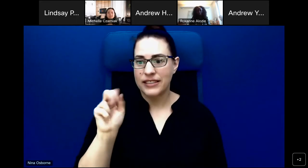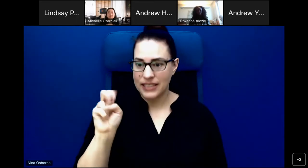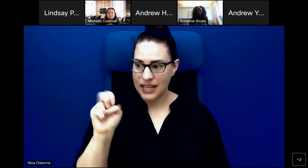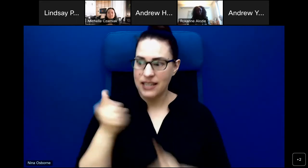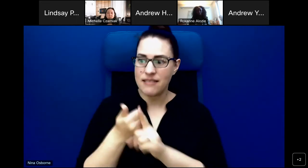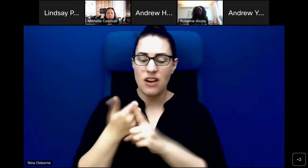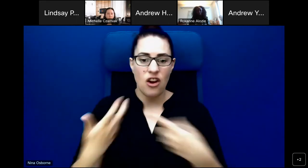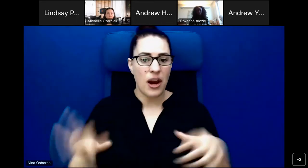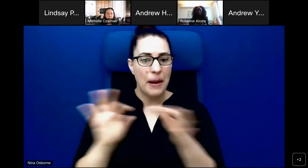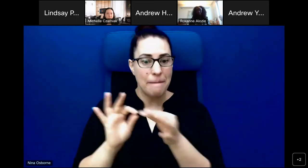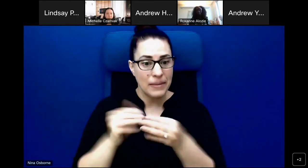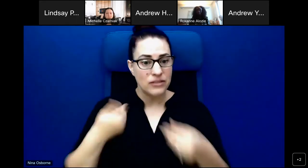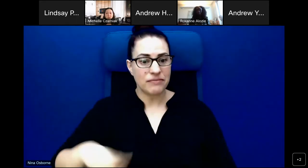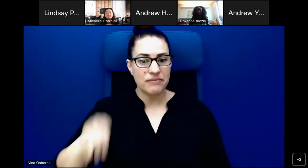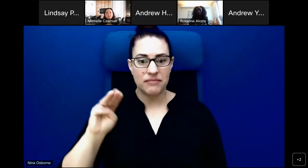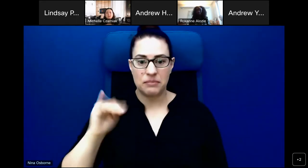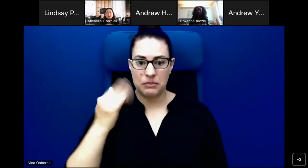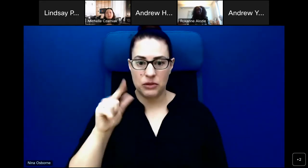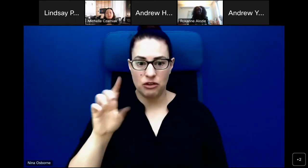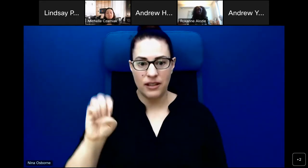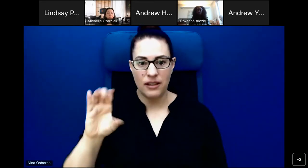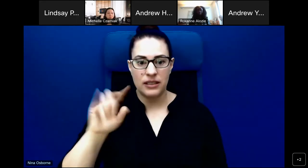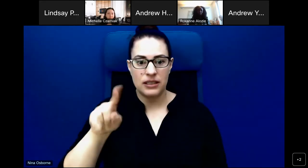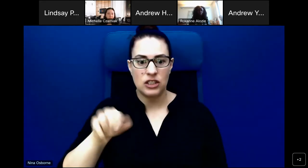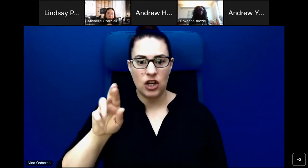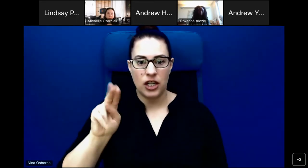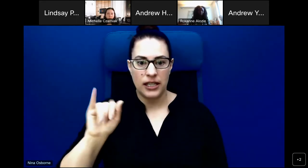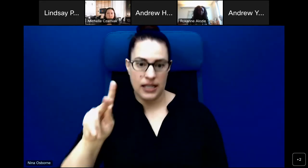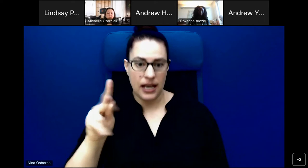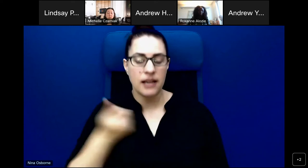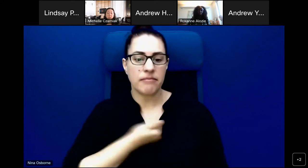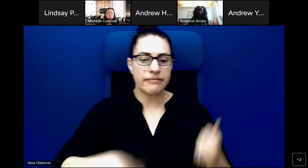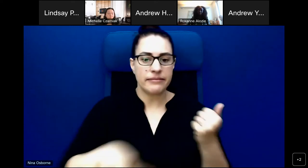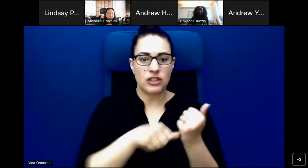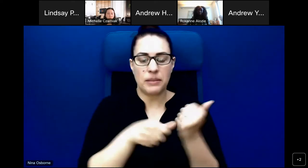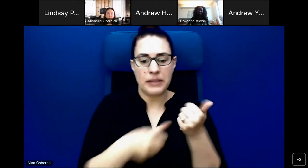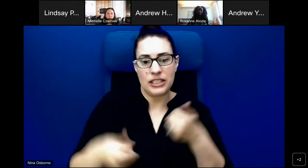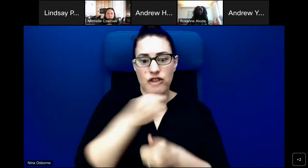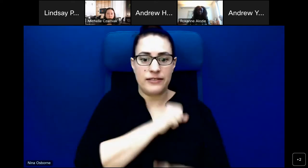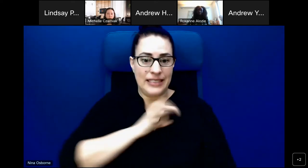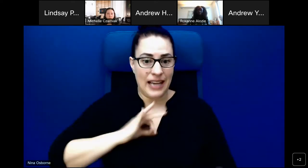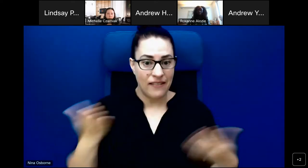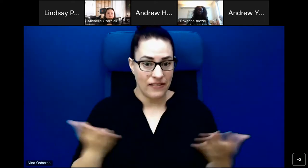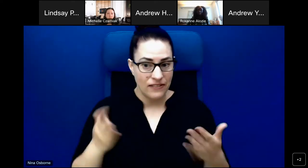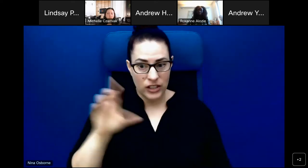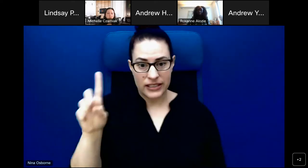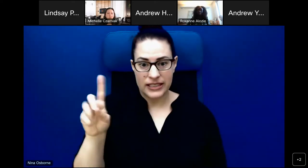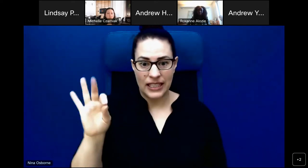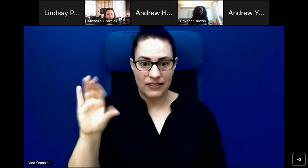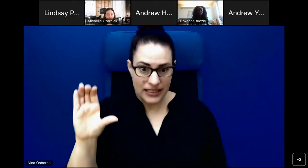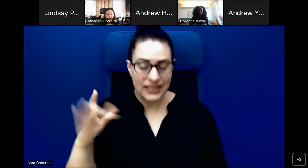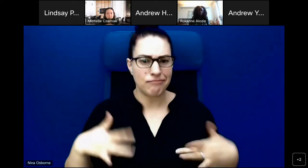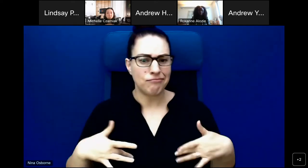name is Michelle Zarniak. I'm the deputy chief of staff here at the Development Finance Corporation. I'm super thrilled to be able to join you this morning